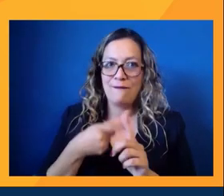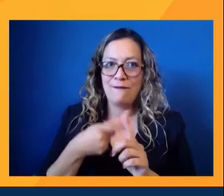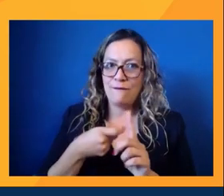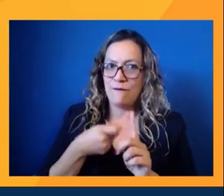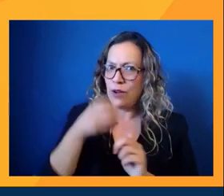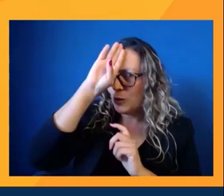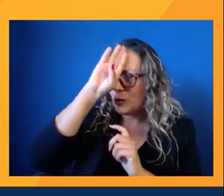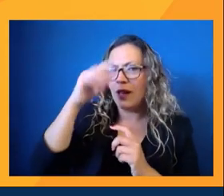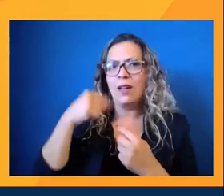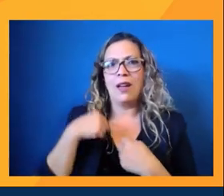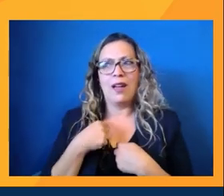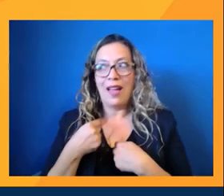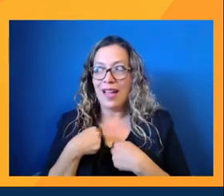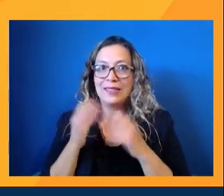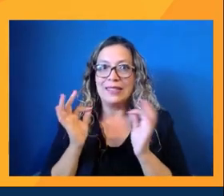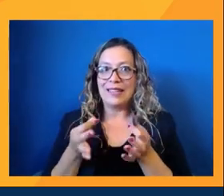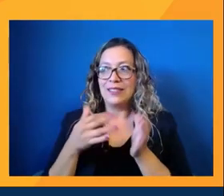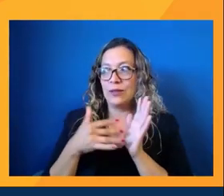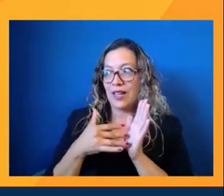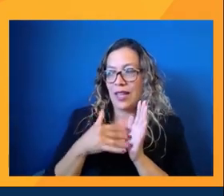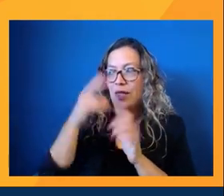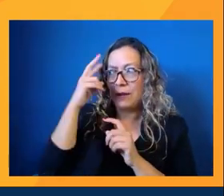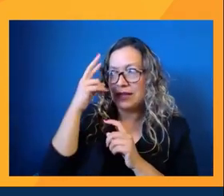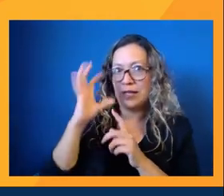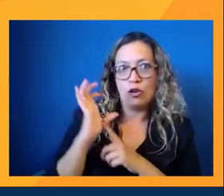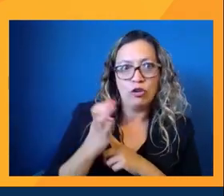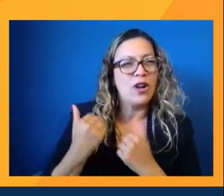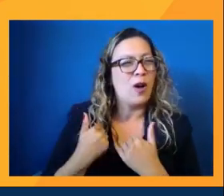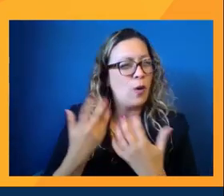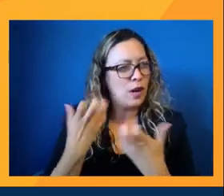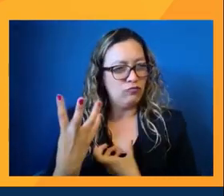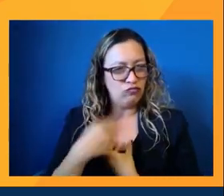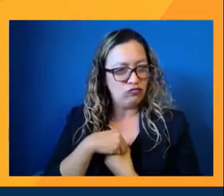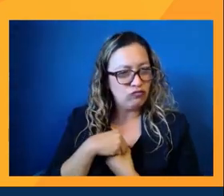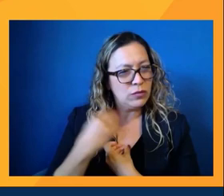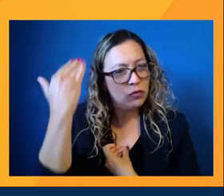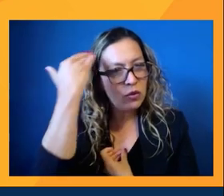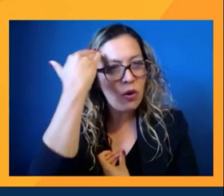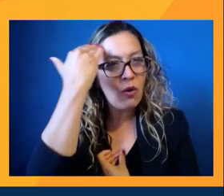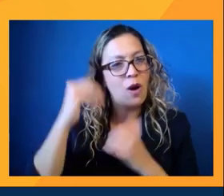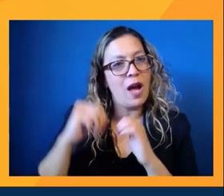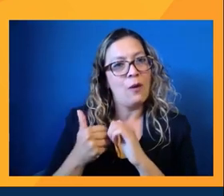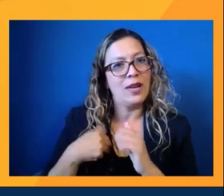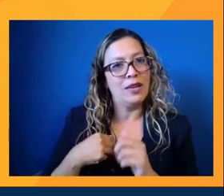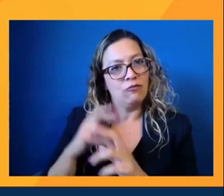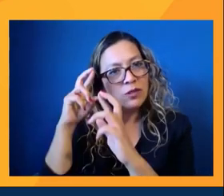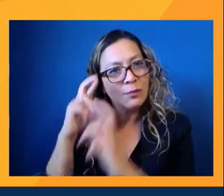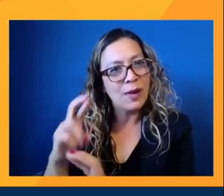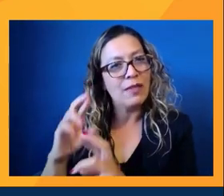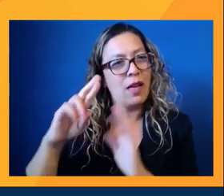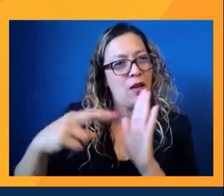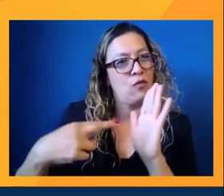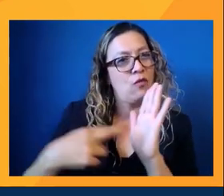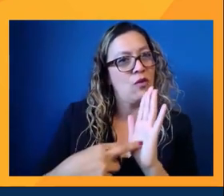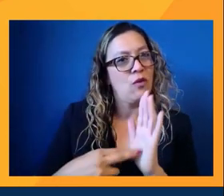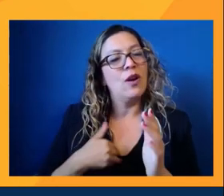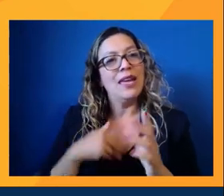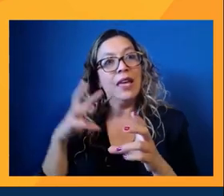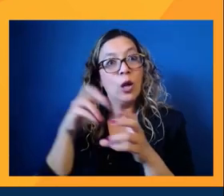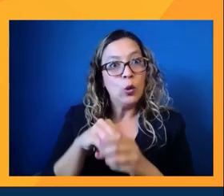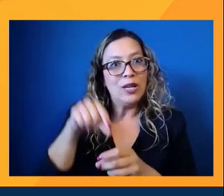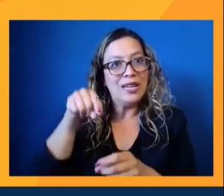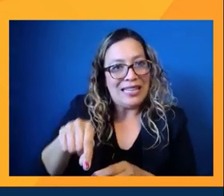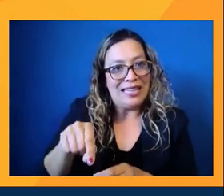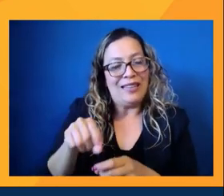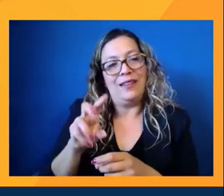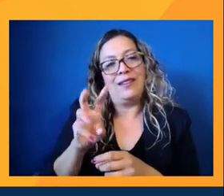decided to study the Mexican culture because I want to be able to include that into this world. And it's just been